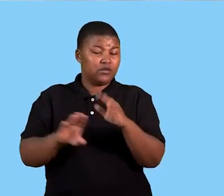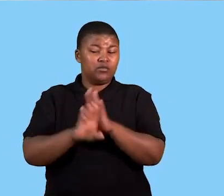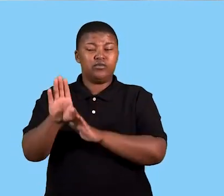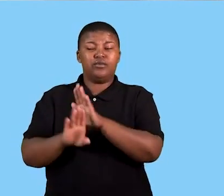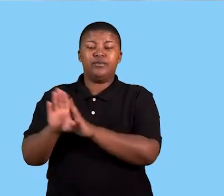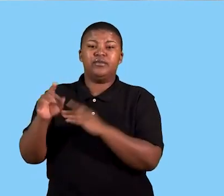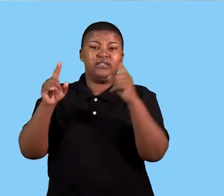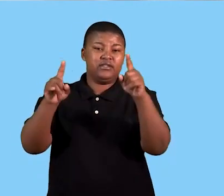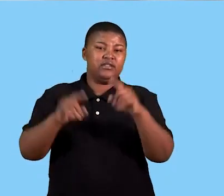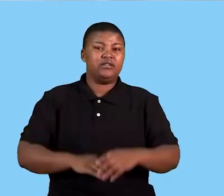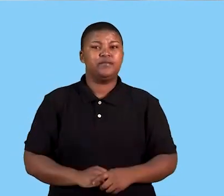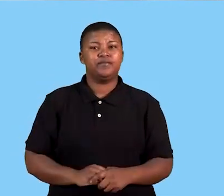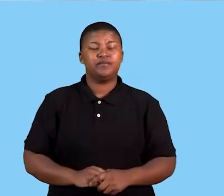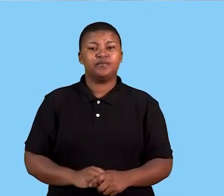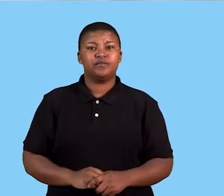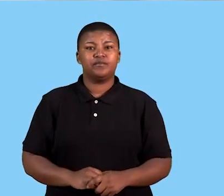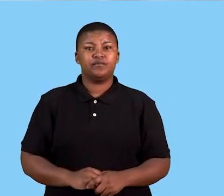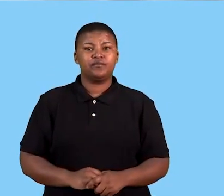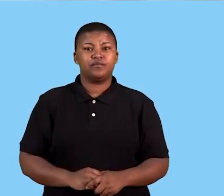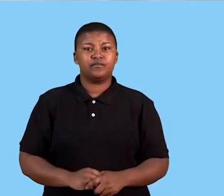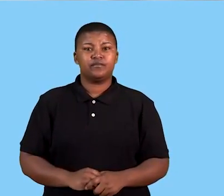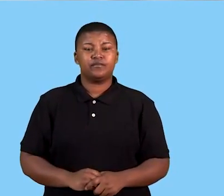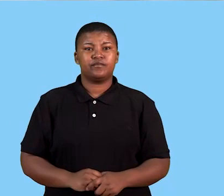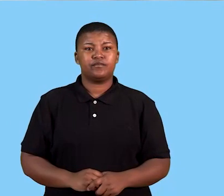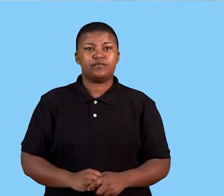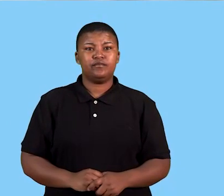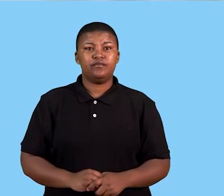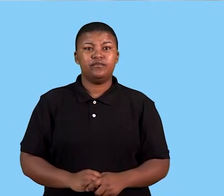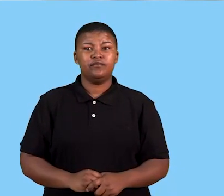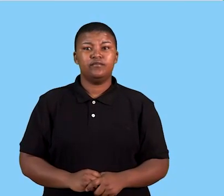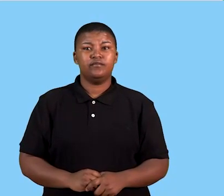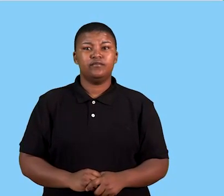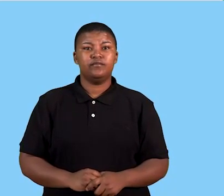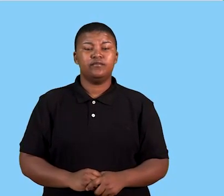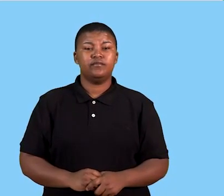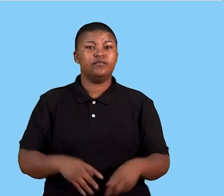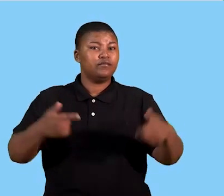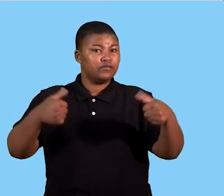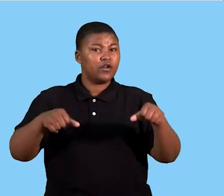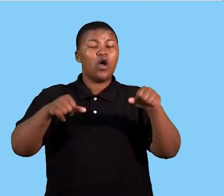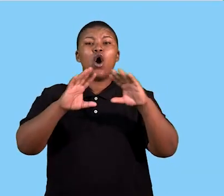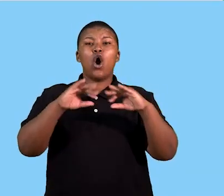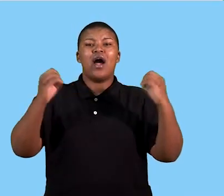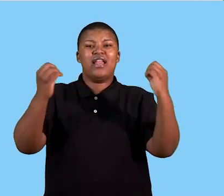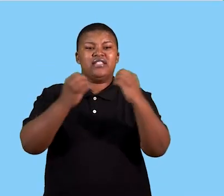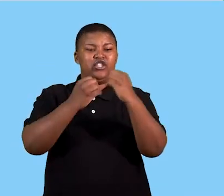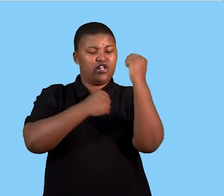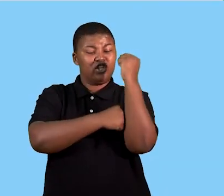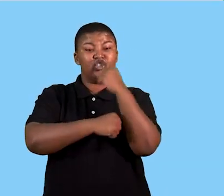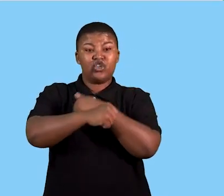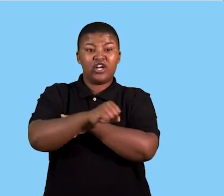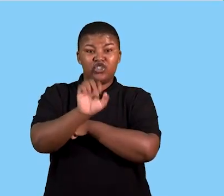business thrive and be successful. Then the following component we are looking to is